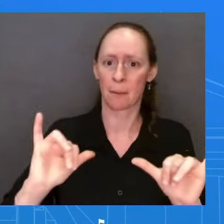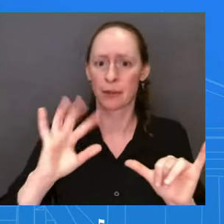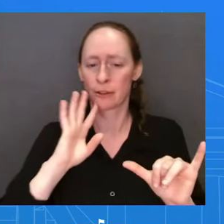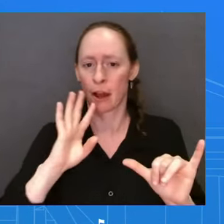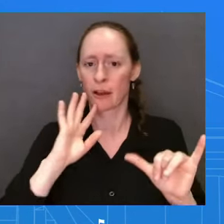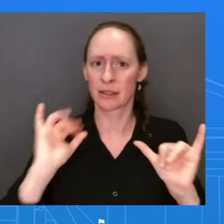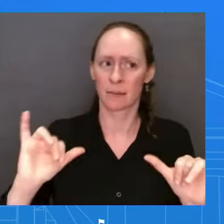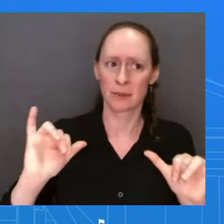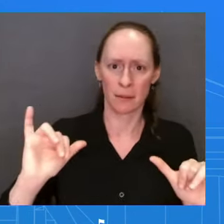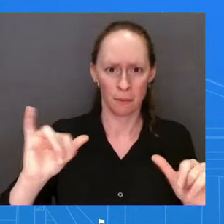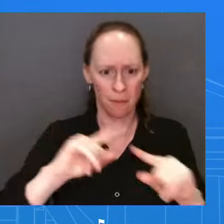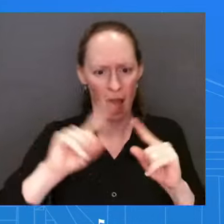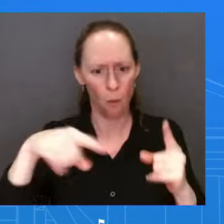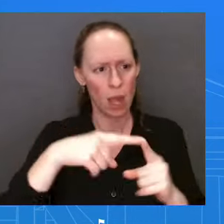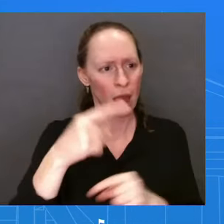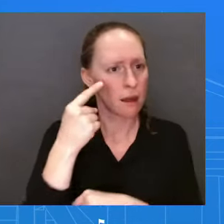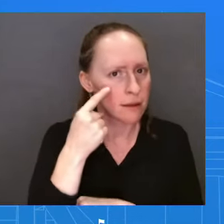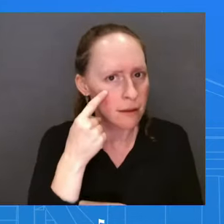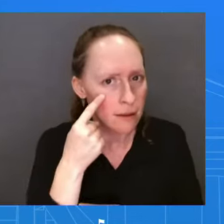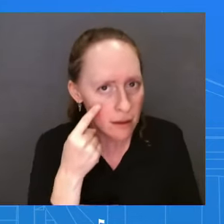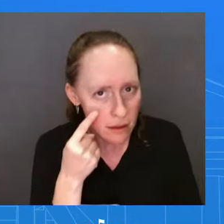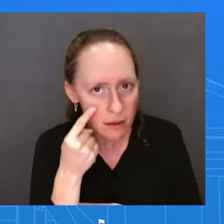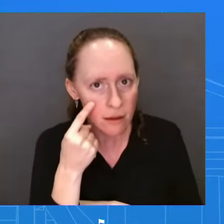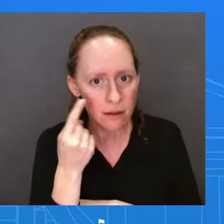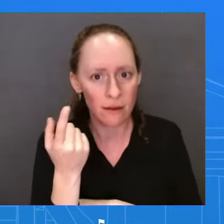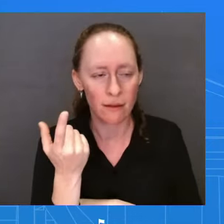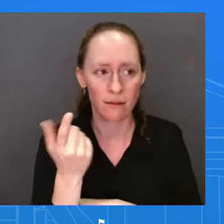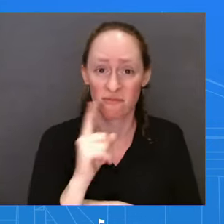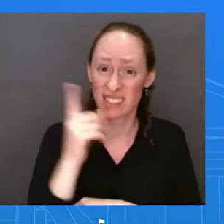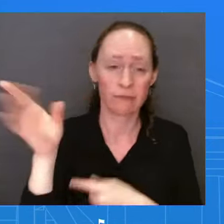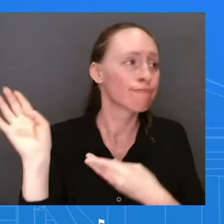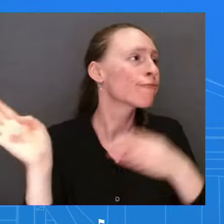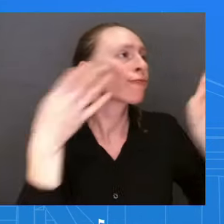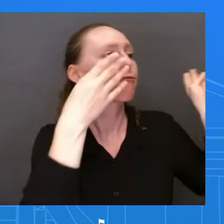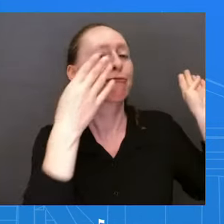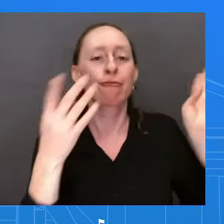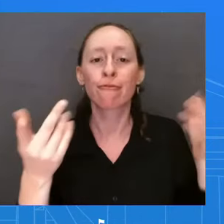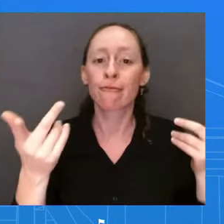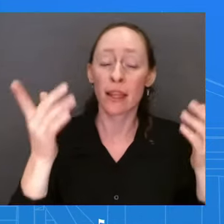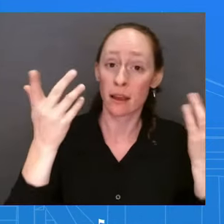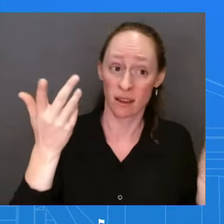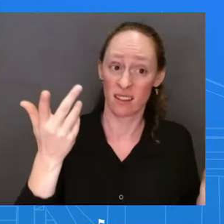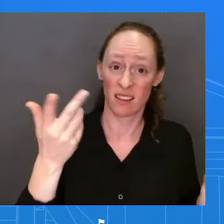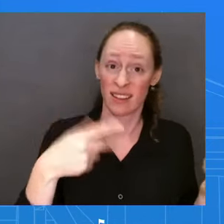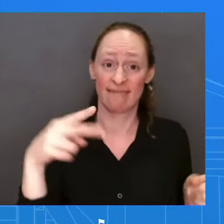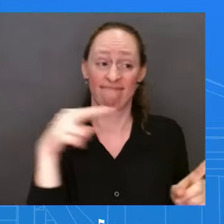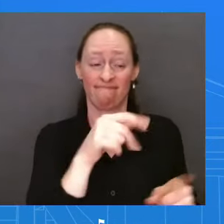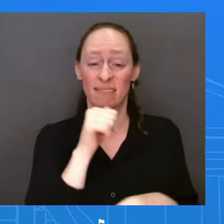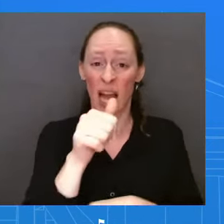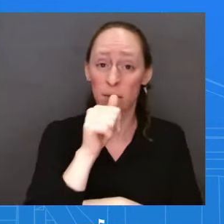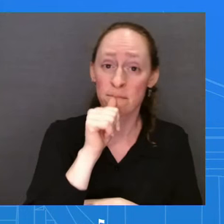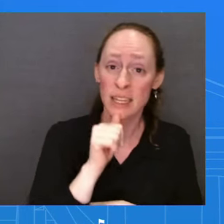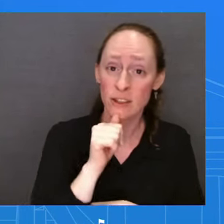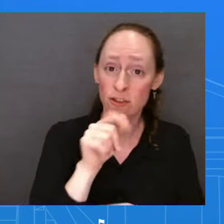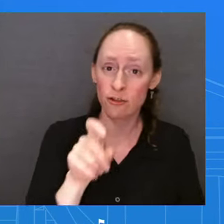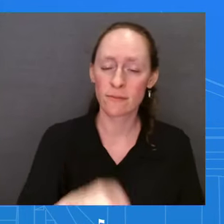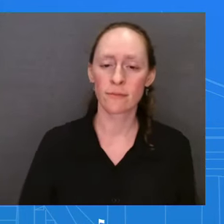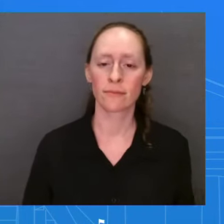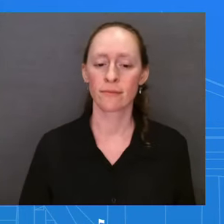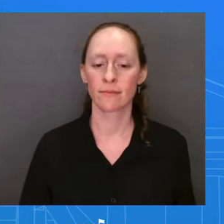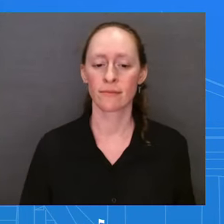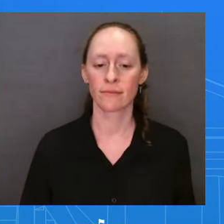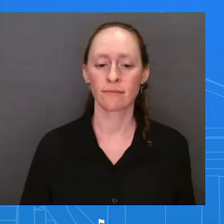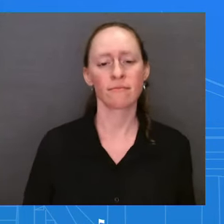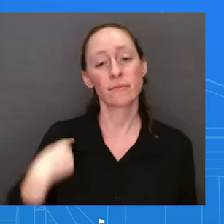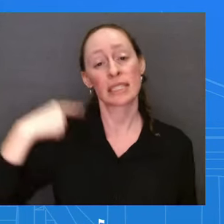attention to what's being done? Are they not being patient enough? Look, I think the people all across the United States of America are starting to see shovels and